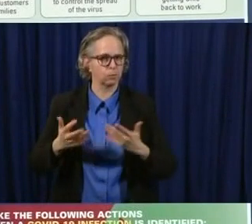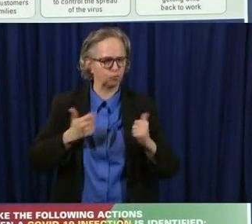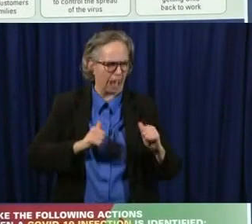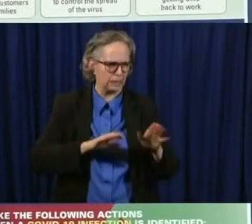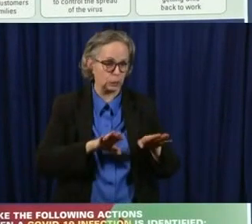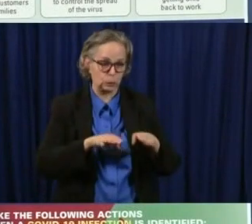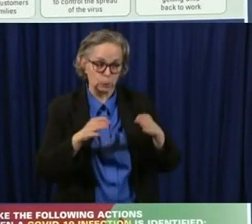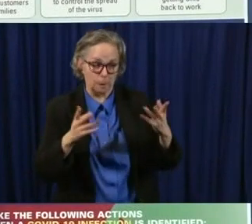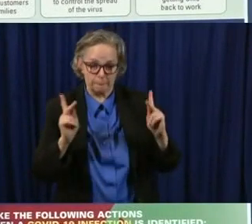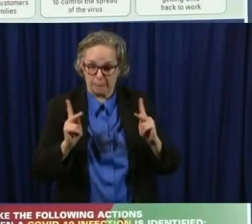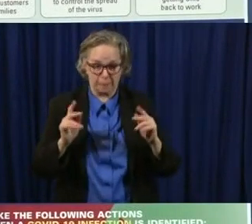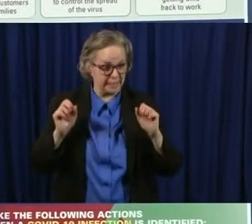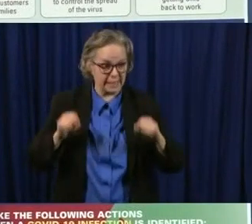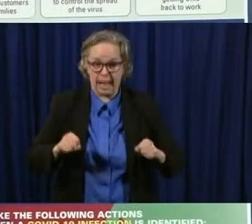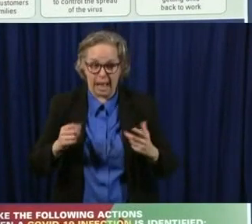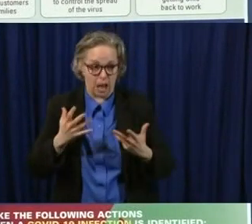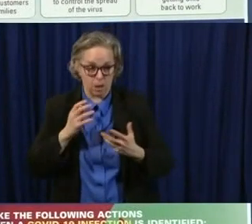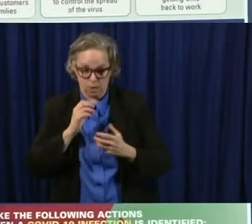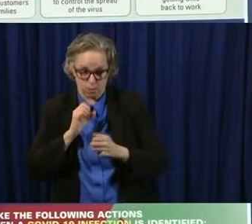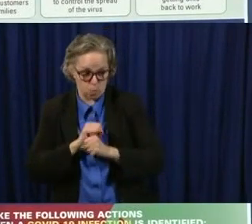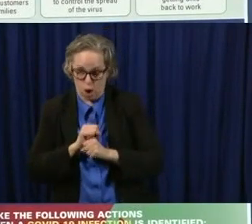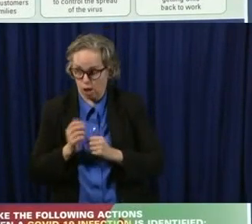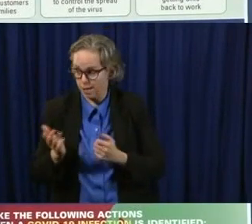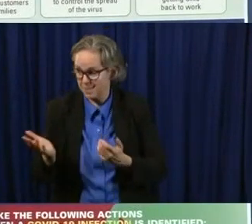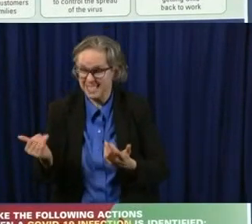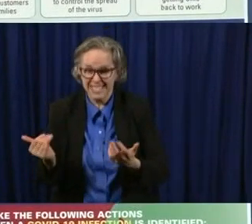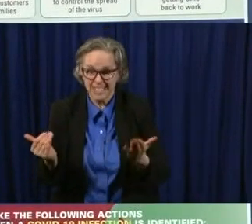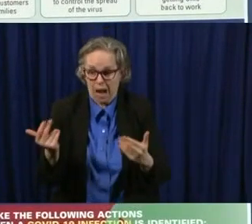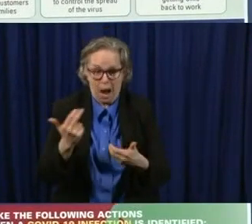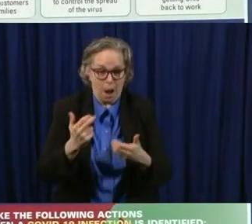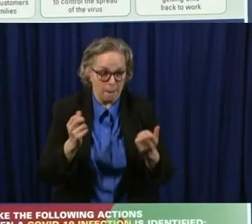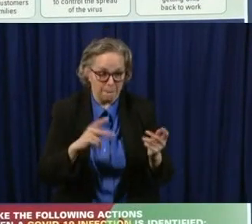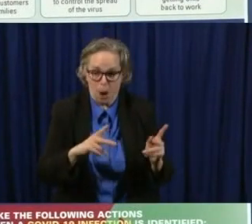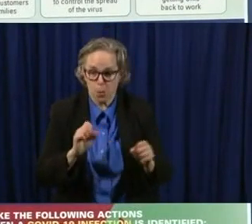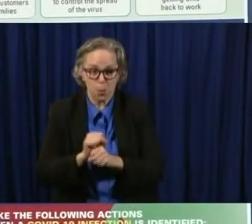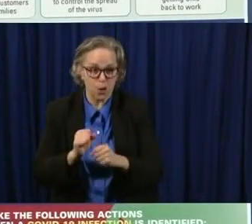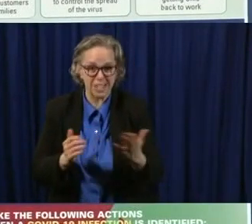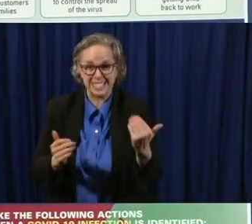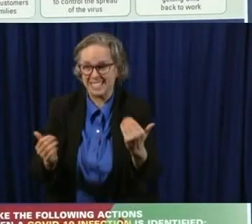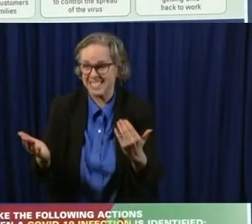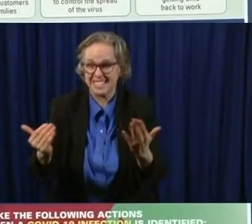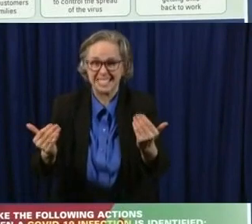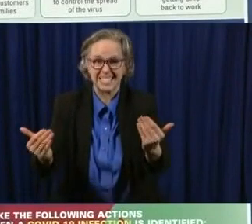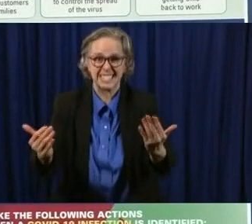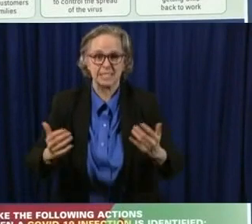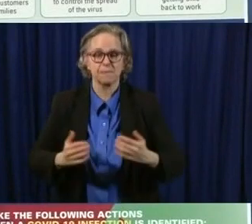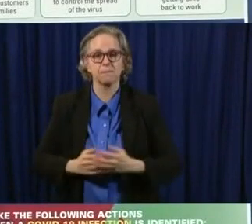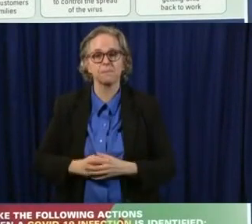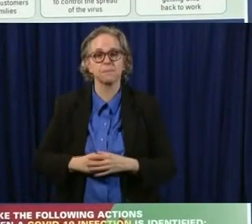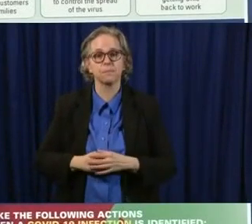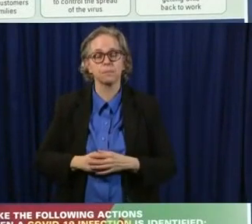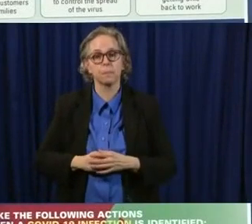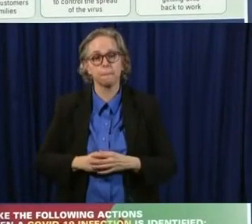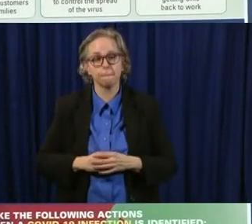and, um, and make, make that happen. I want to call special attention, um,